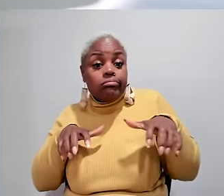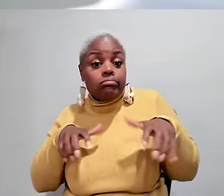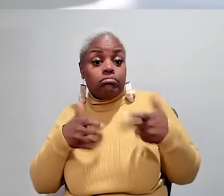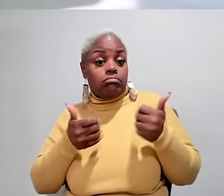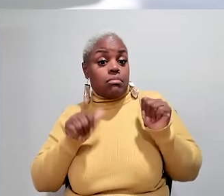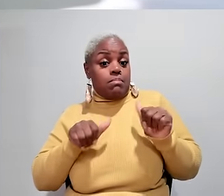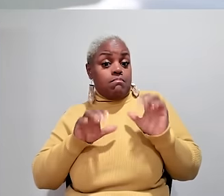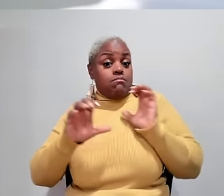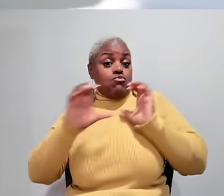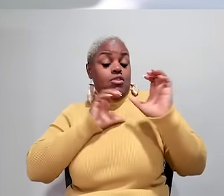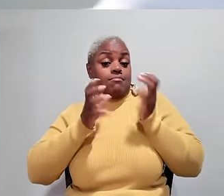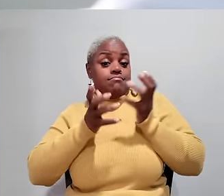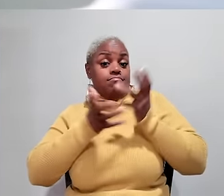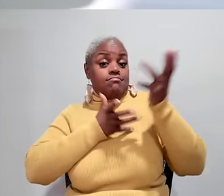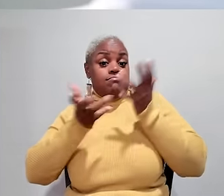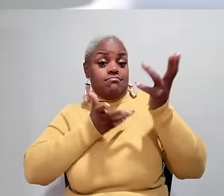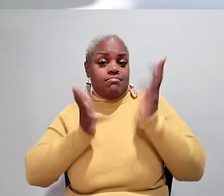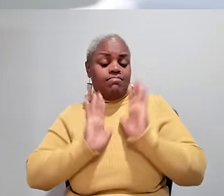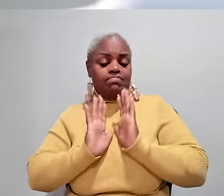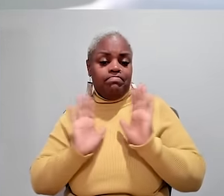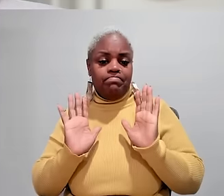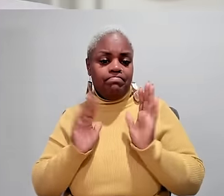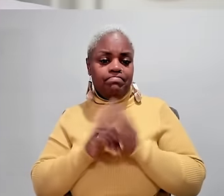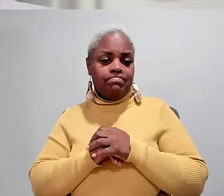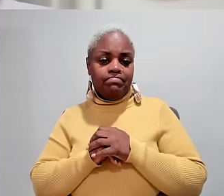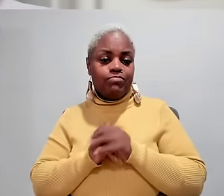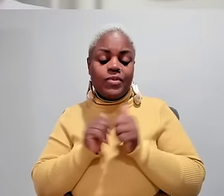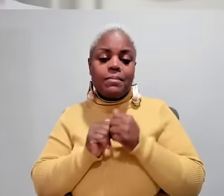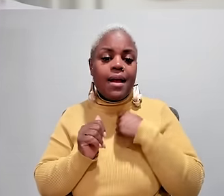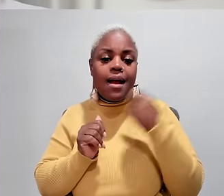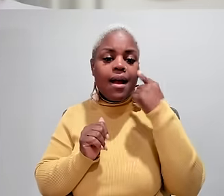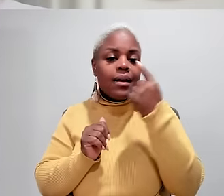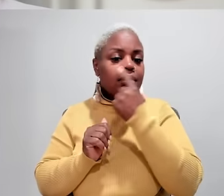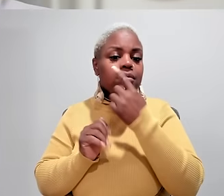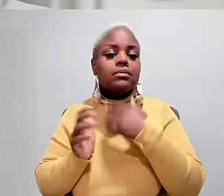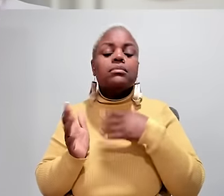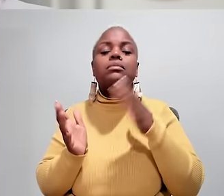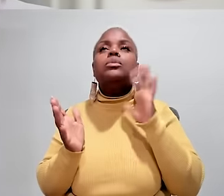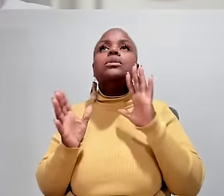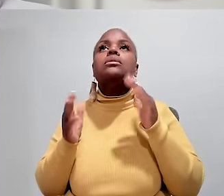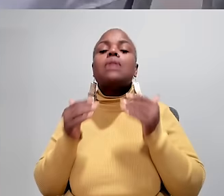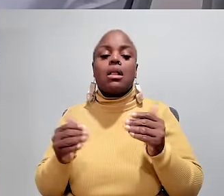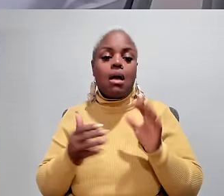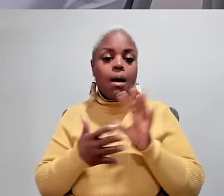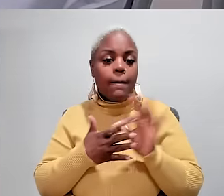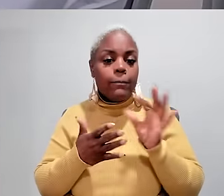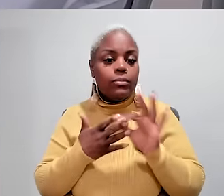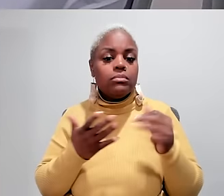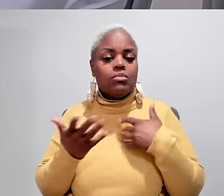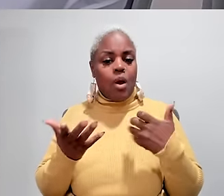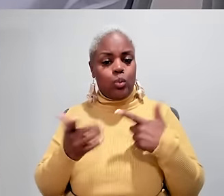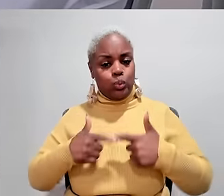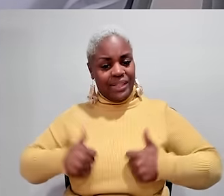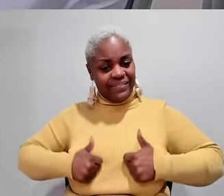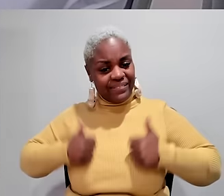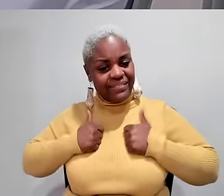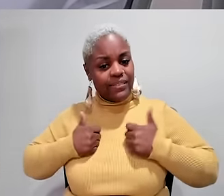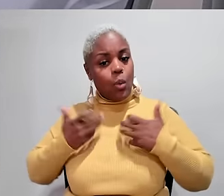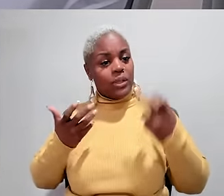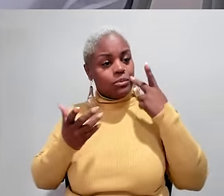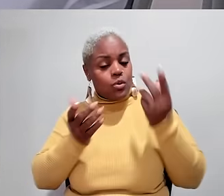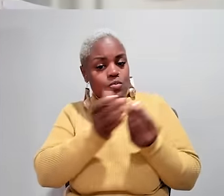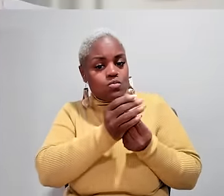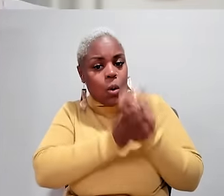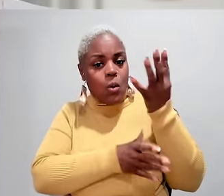tube being paralyzed and only being able to communicate with my eyes I will take